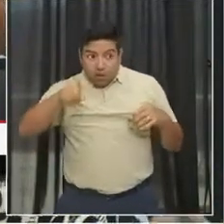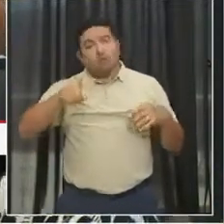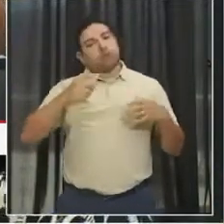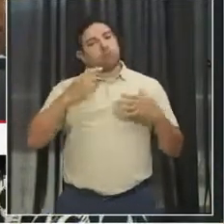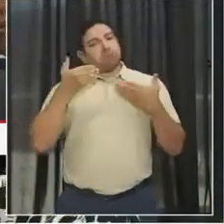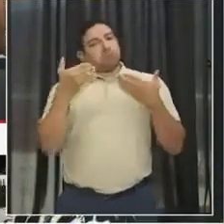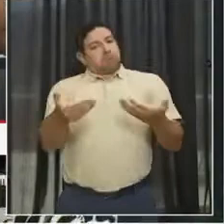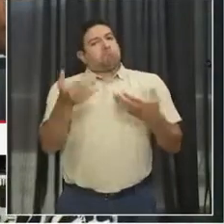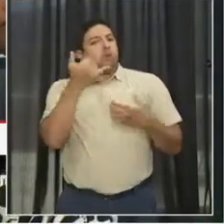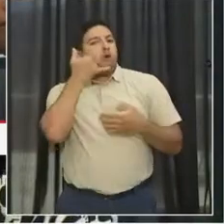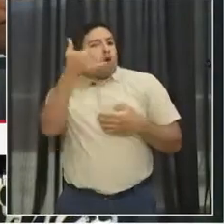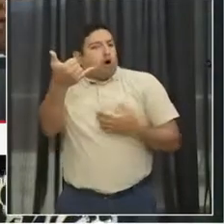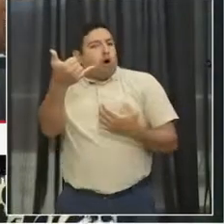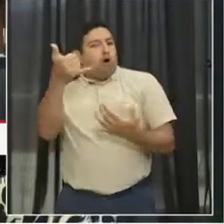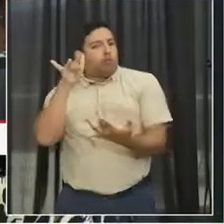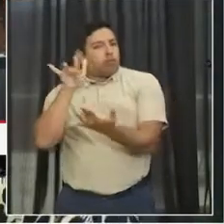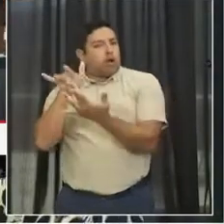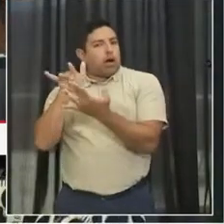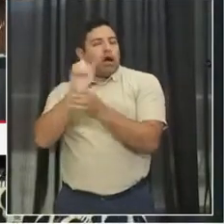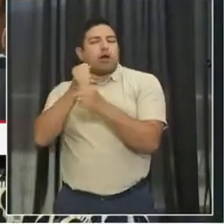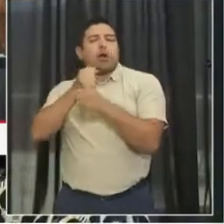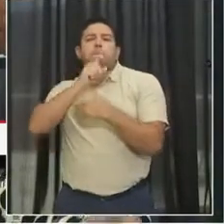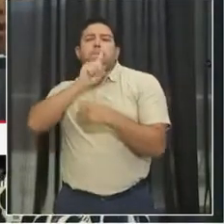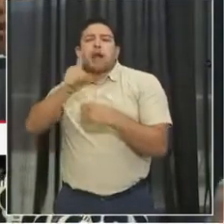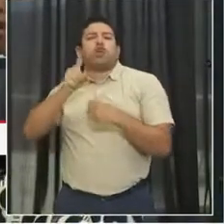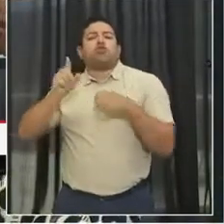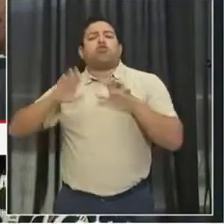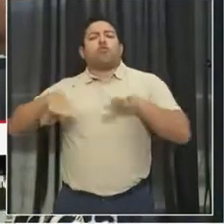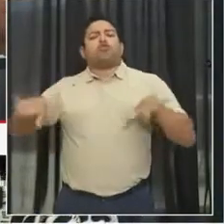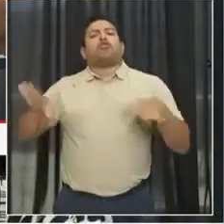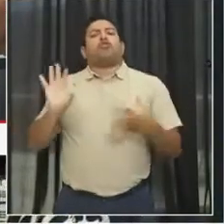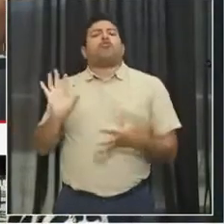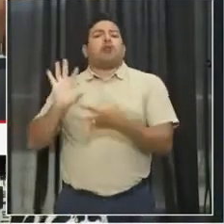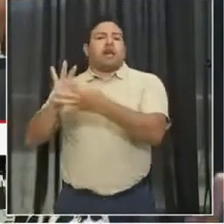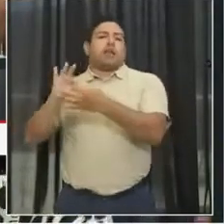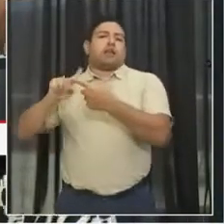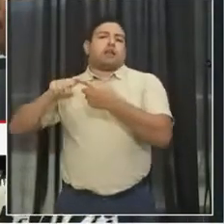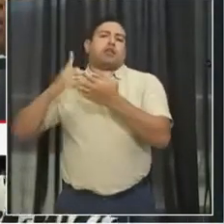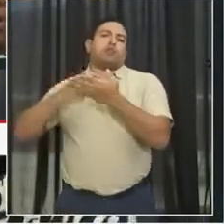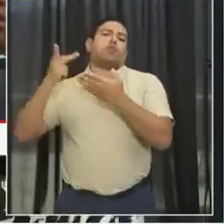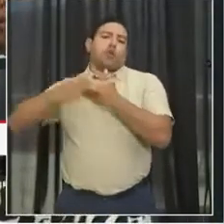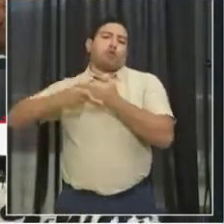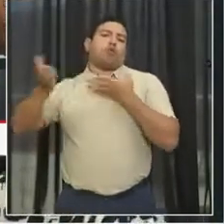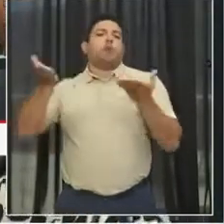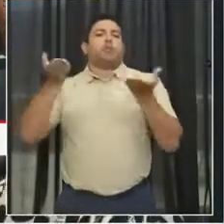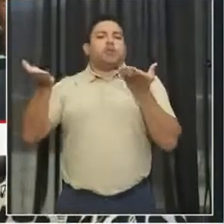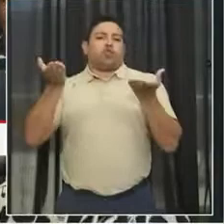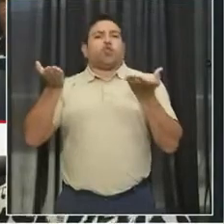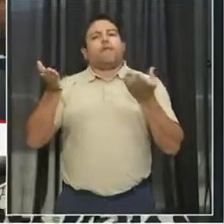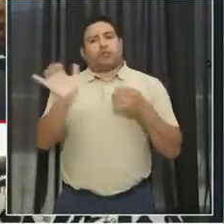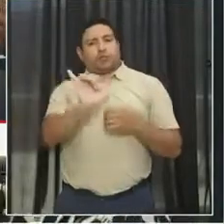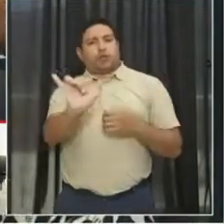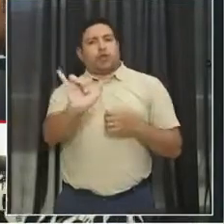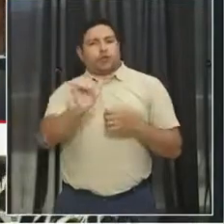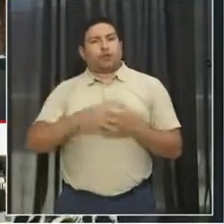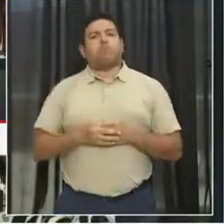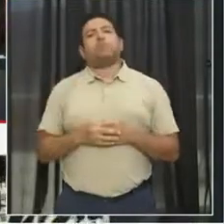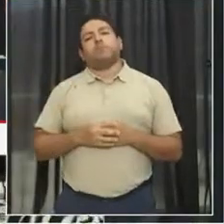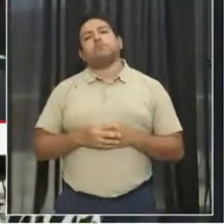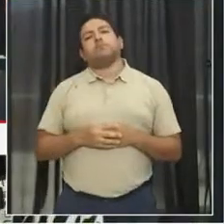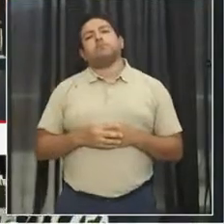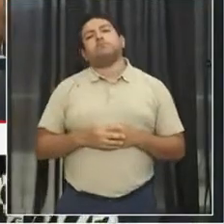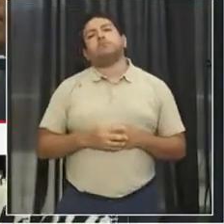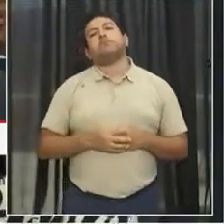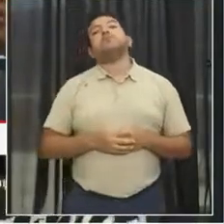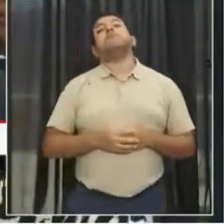Because we are going to make sure that our young people are connected to programs and services as well. You also